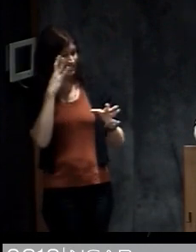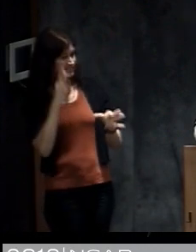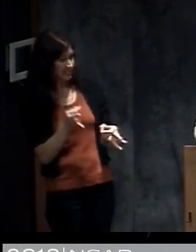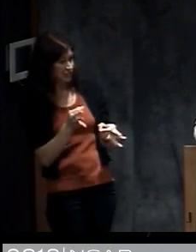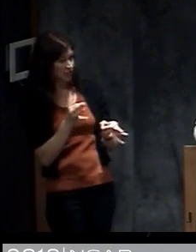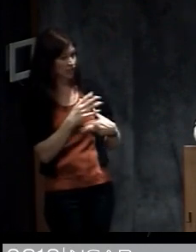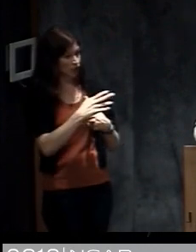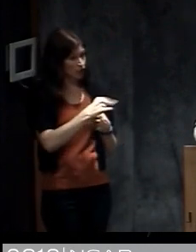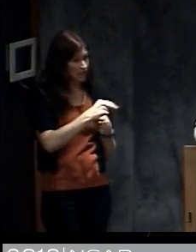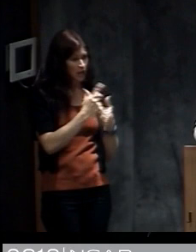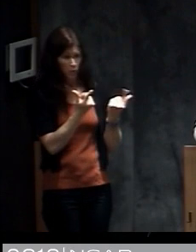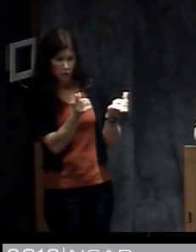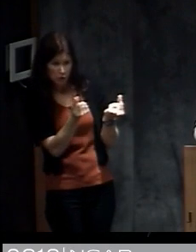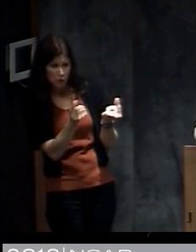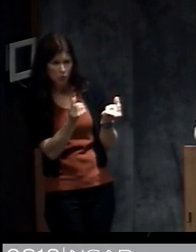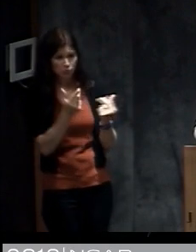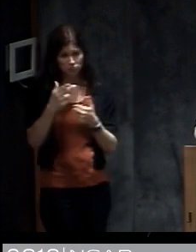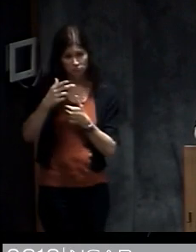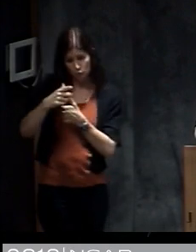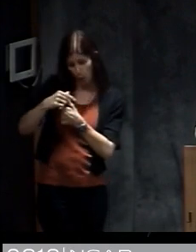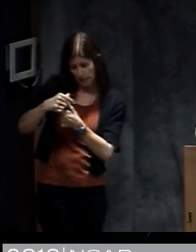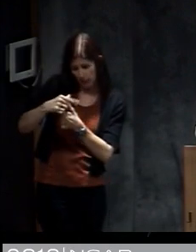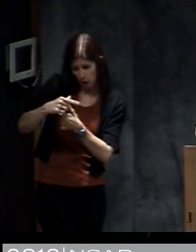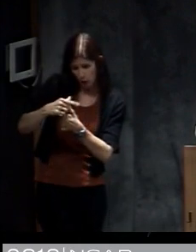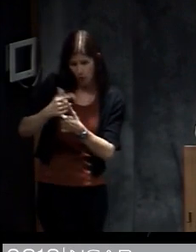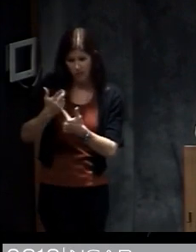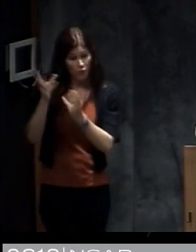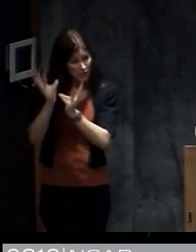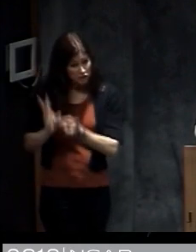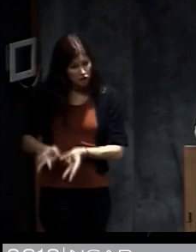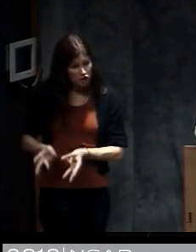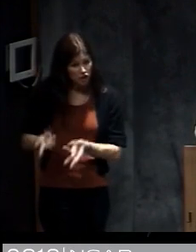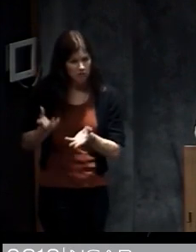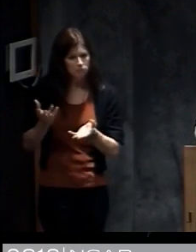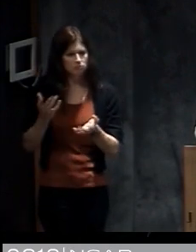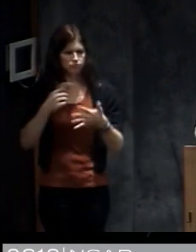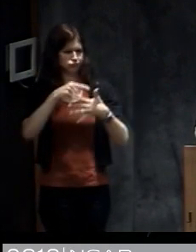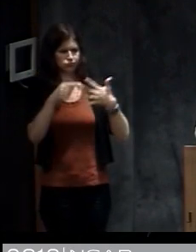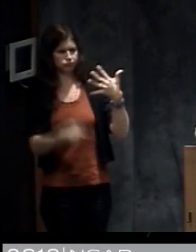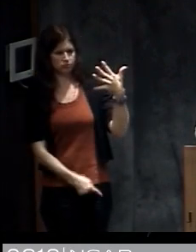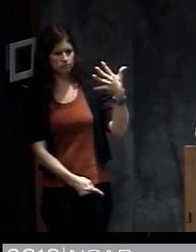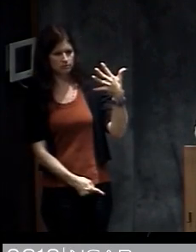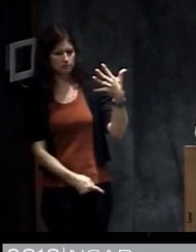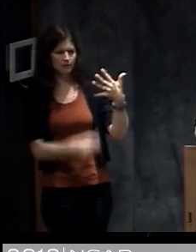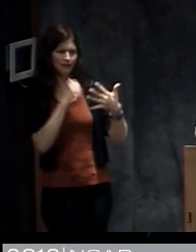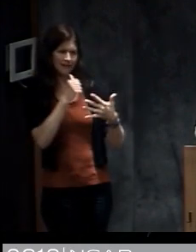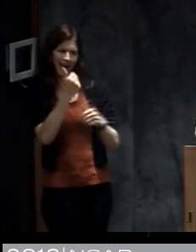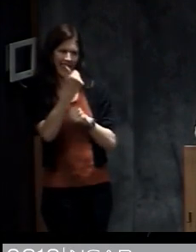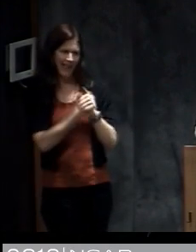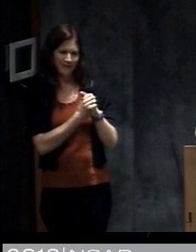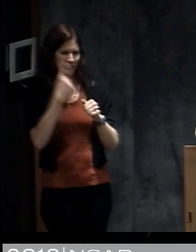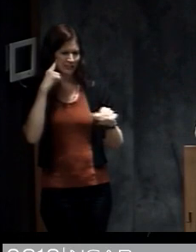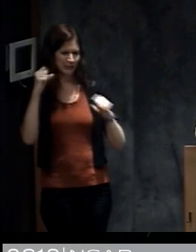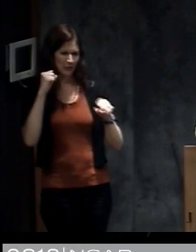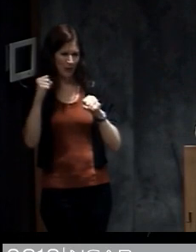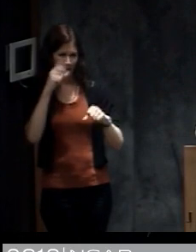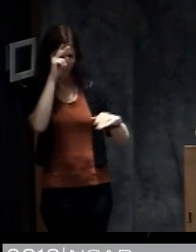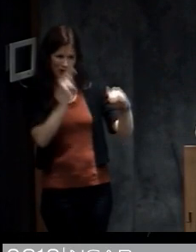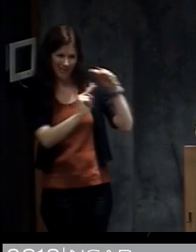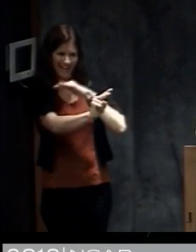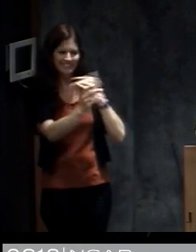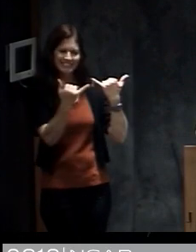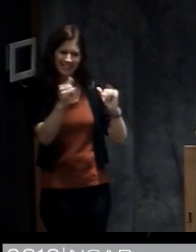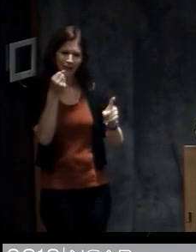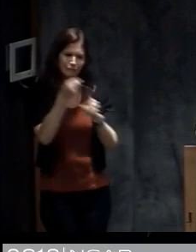of hurricanes which I'll talk about or tornadoes or winter weather or all those kinds of things. Of course not every storm is forecasted well. There are still